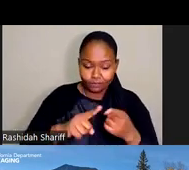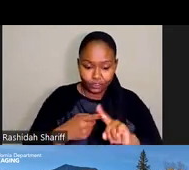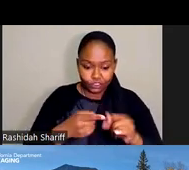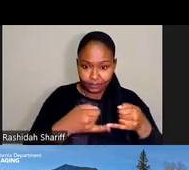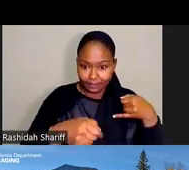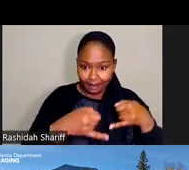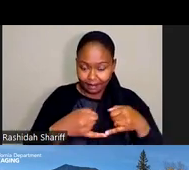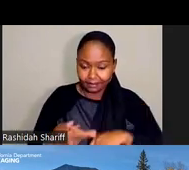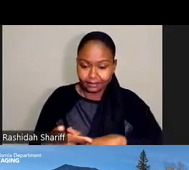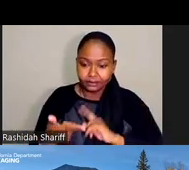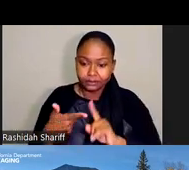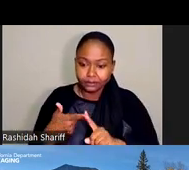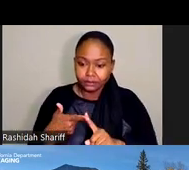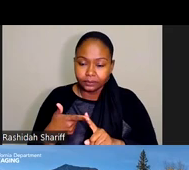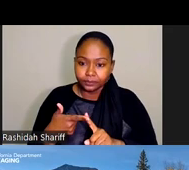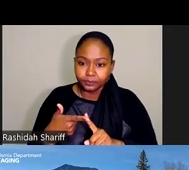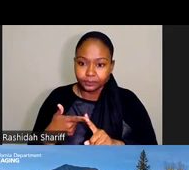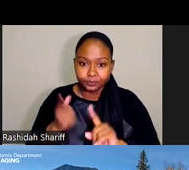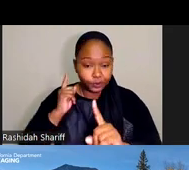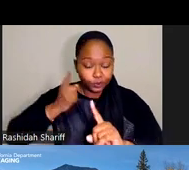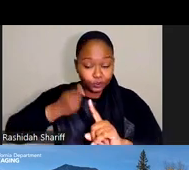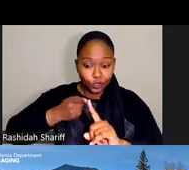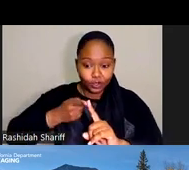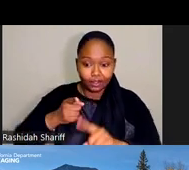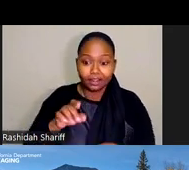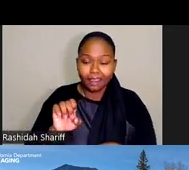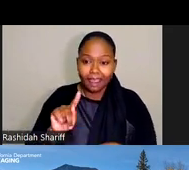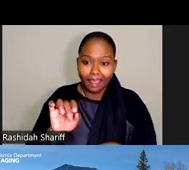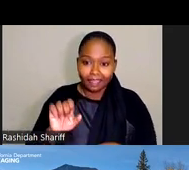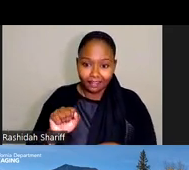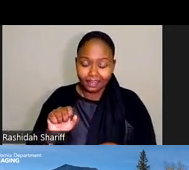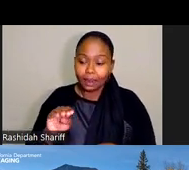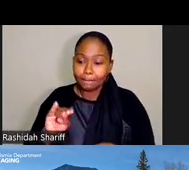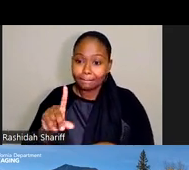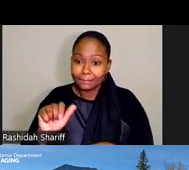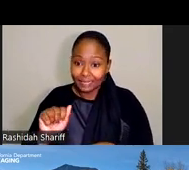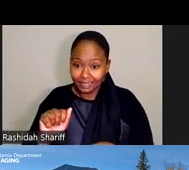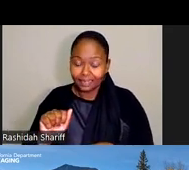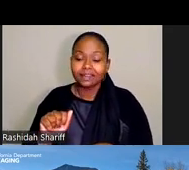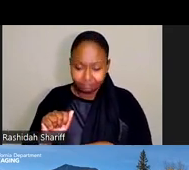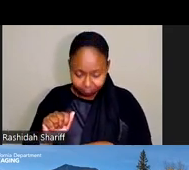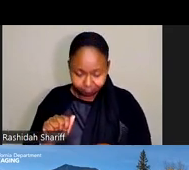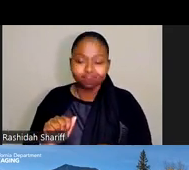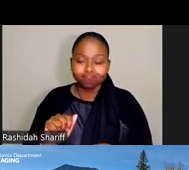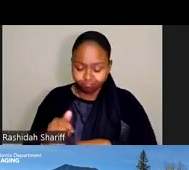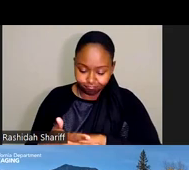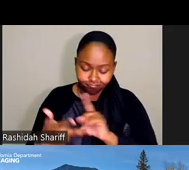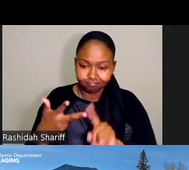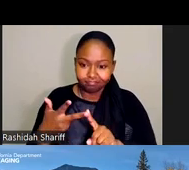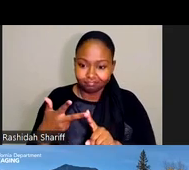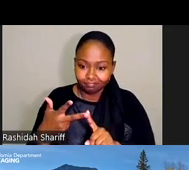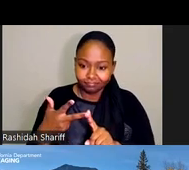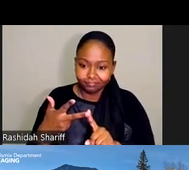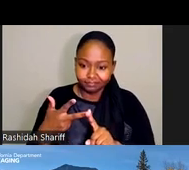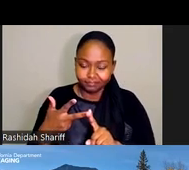and two, a targeted ethnic media campaign that's already underway. And then third, the biggest